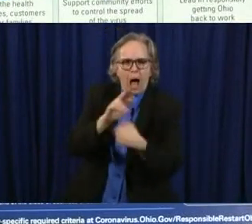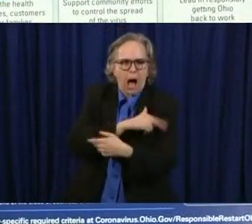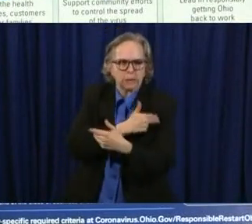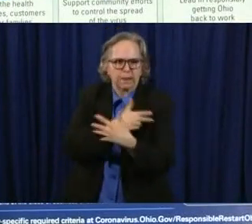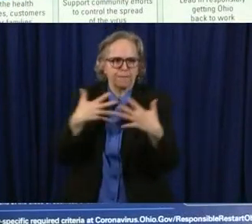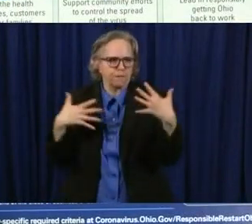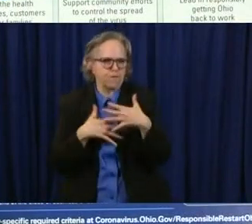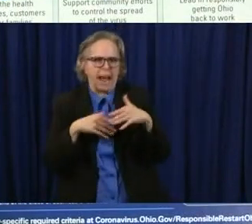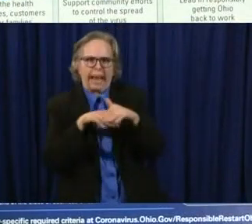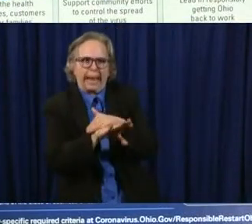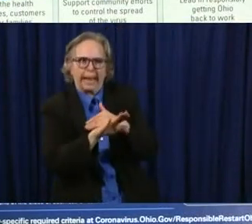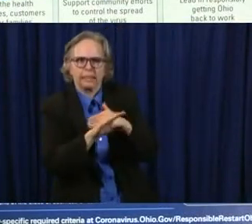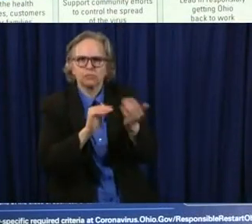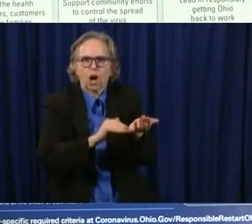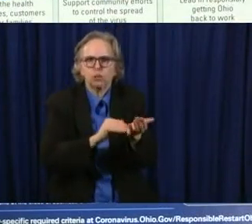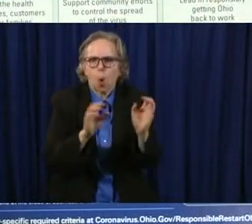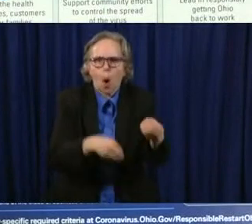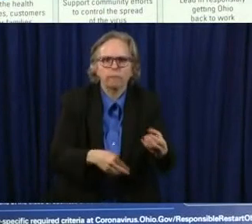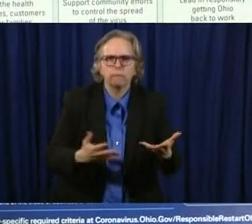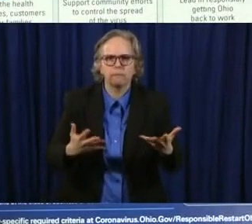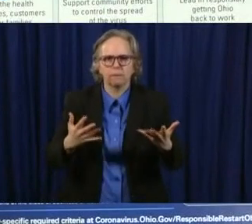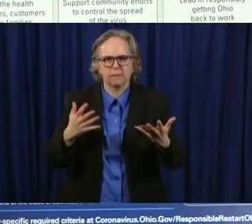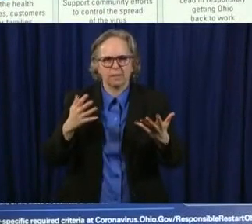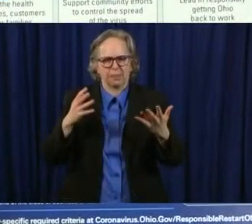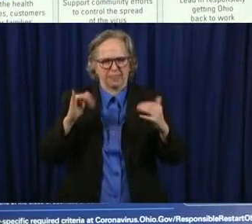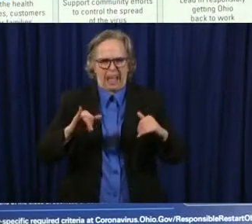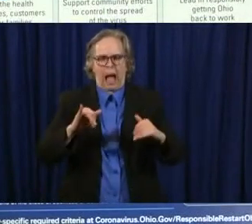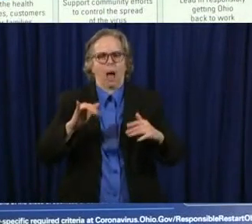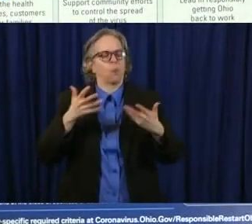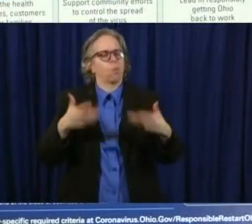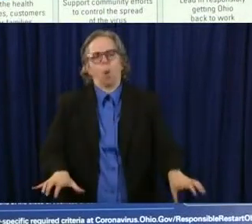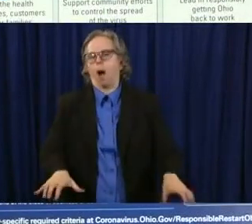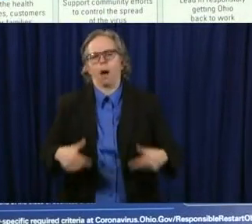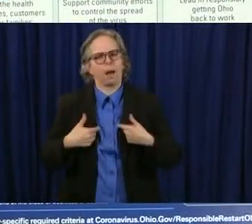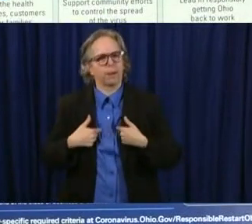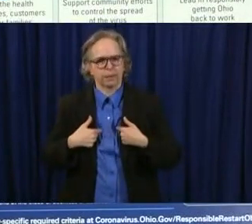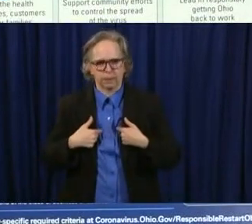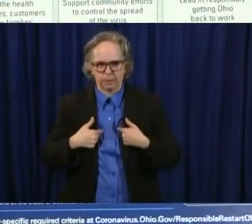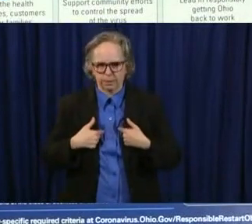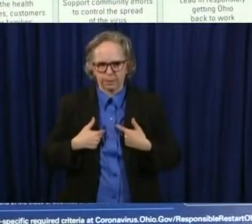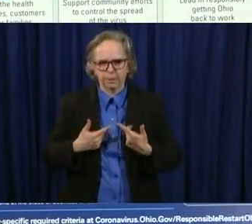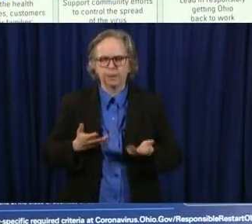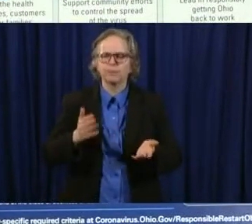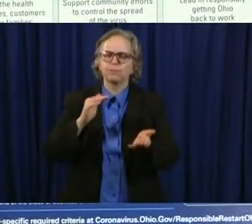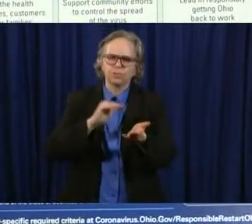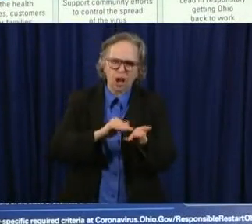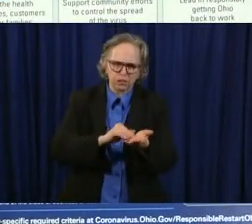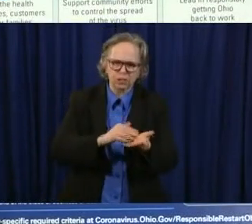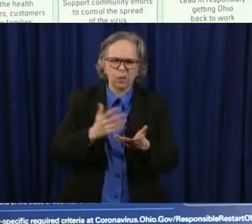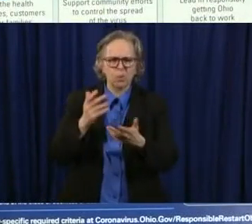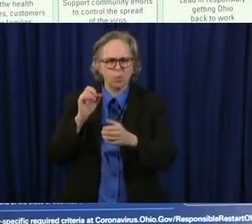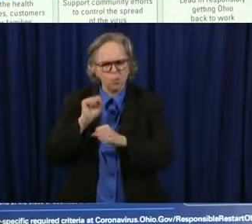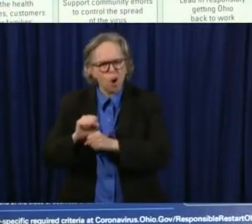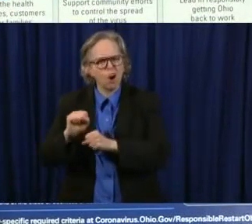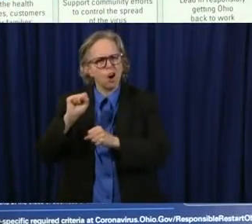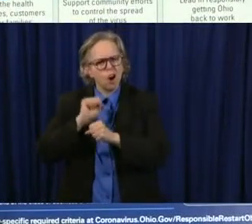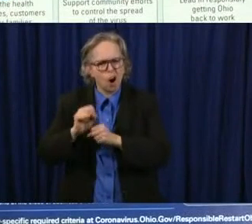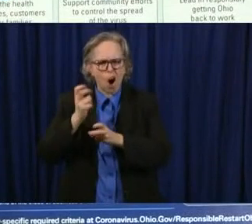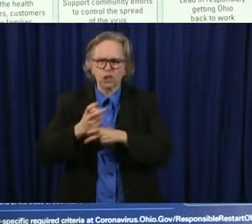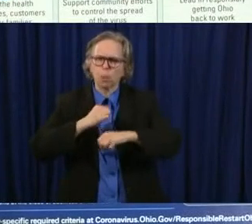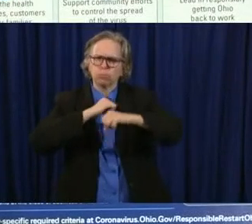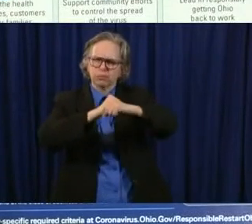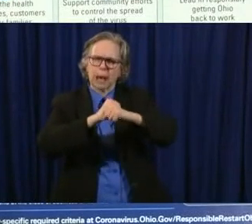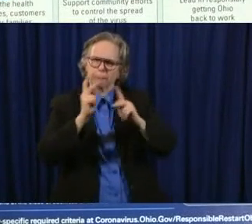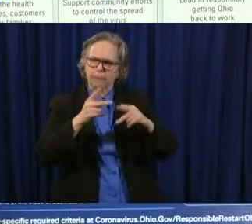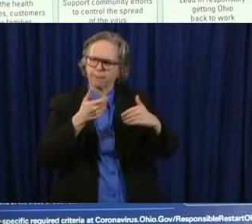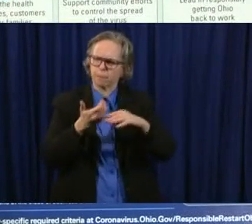are working very hard uh doctors are working very hard to protect that person when they come in and so I think uh while I